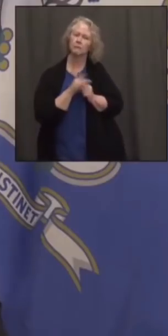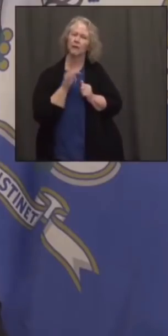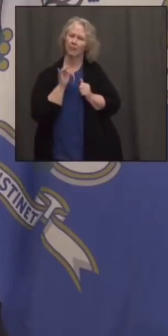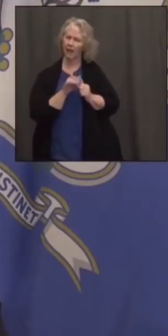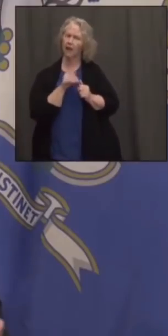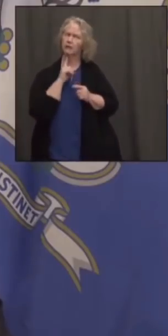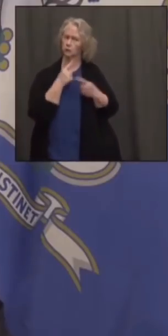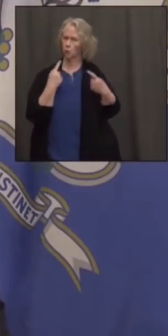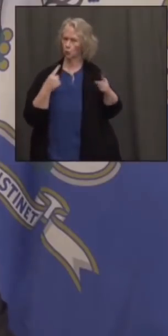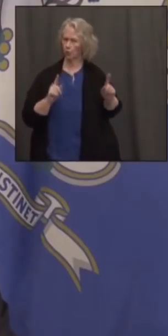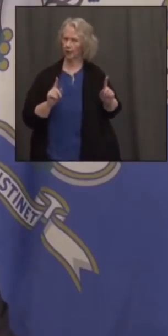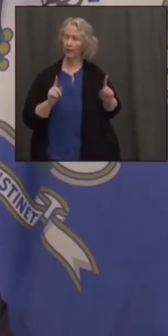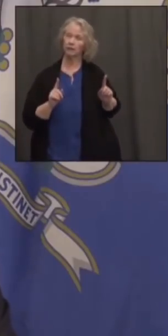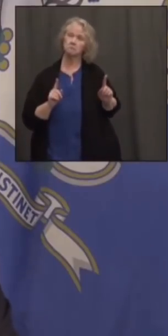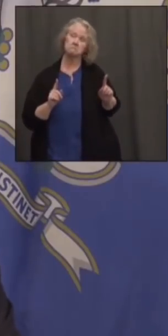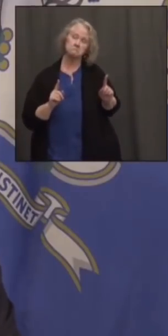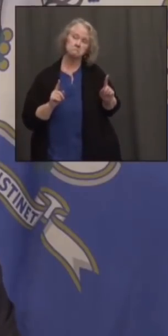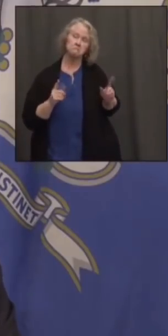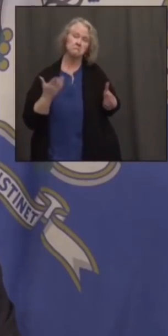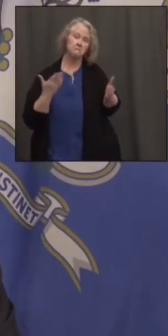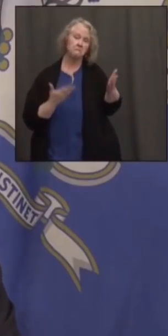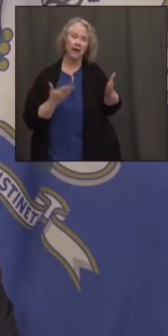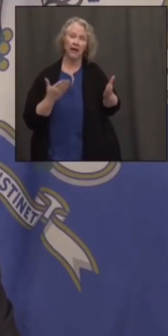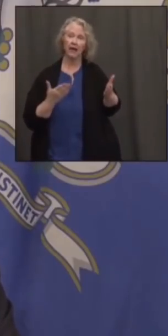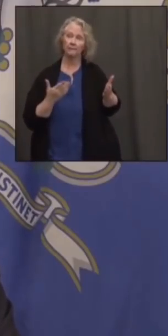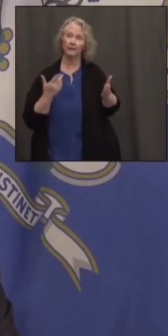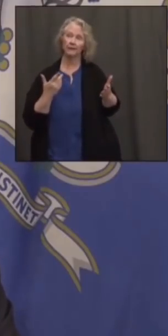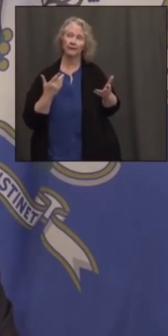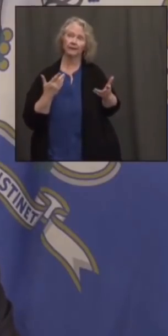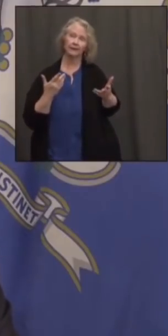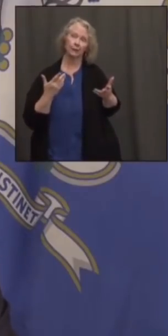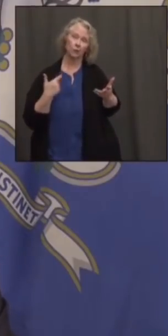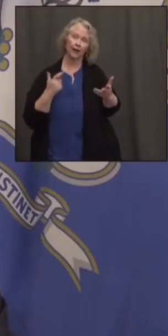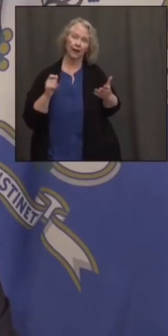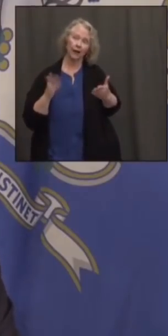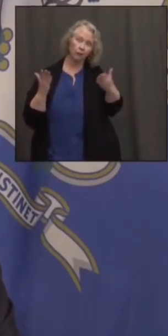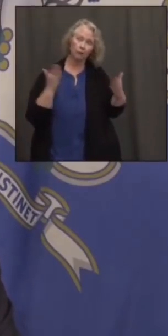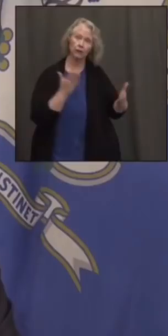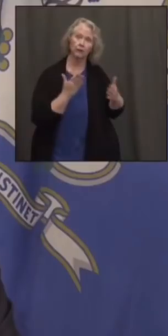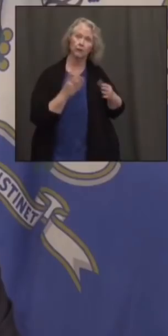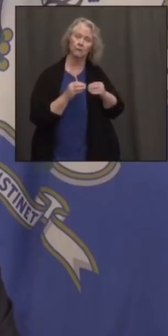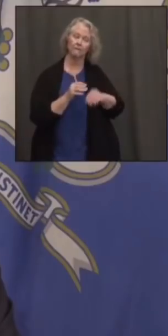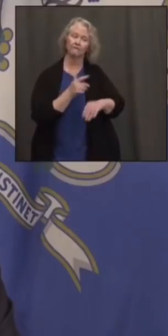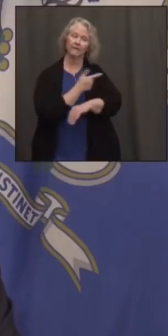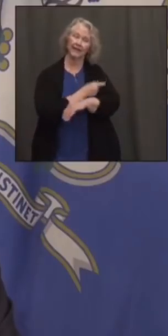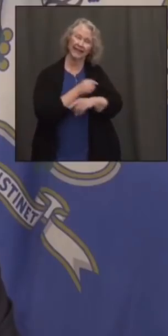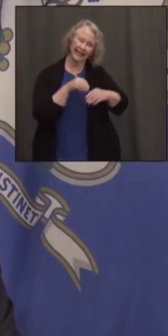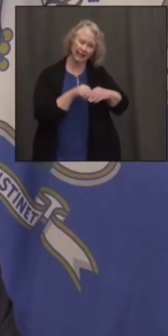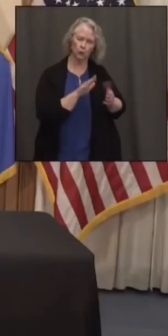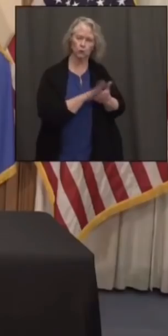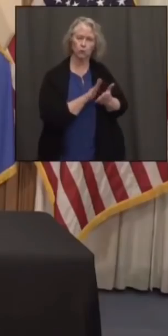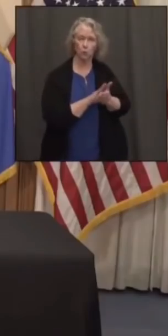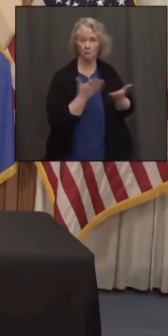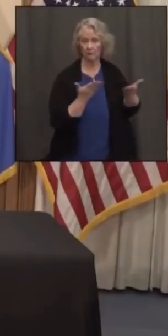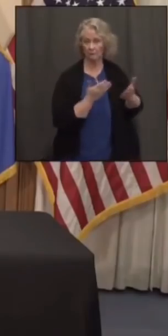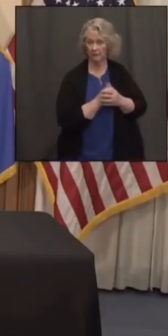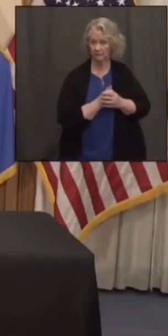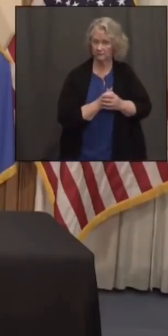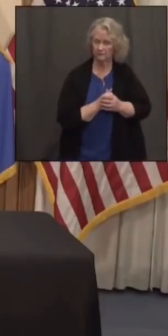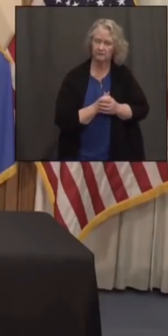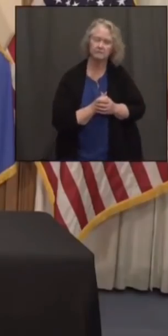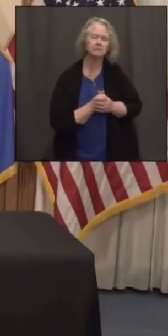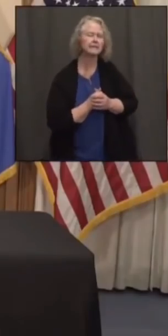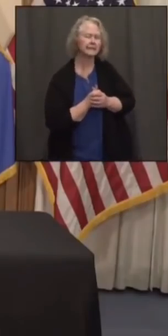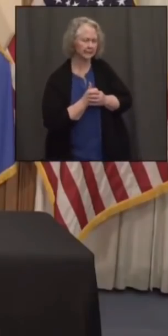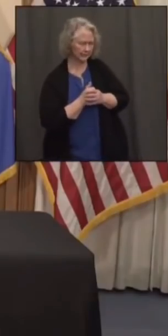is working at some point, maybe even be able to bring more and more of the vaccines right to the schools. Josh, anything else? Yeah. The